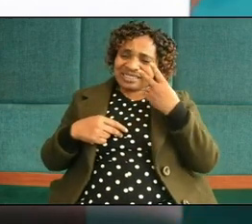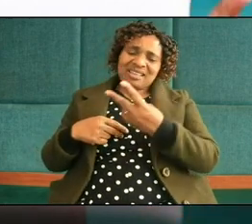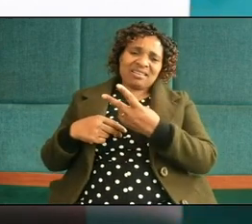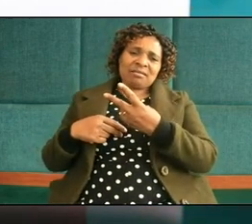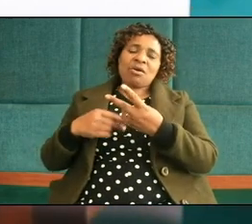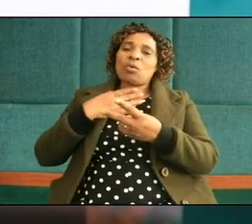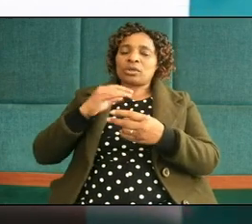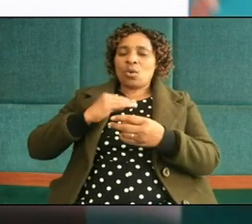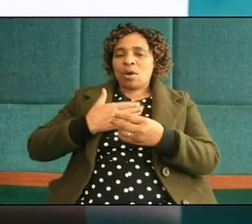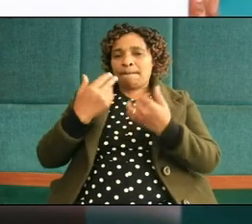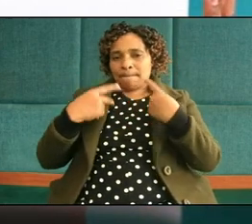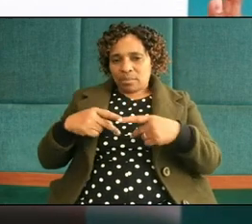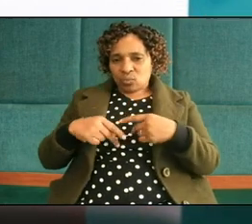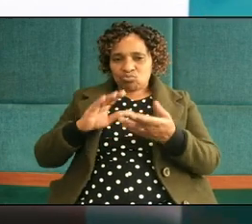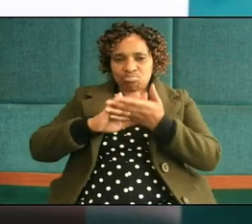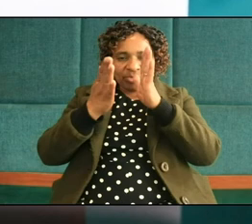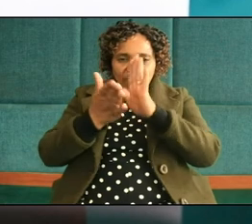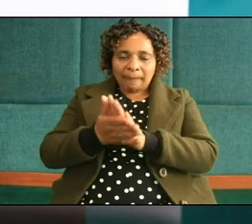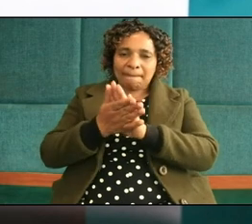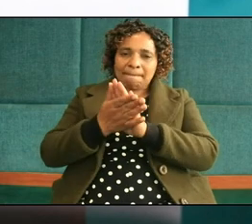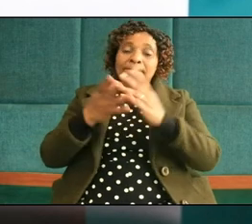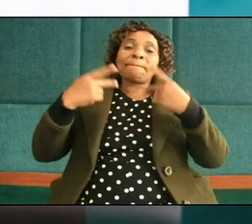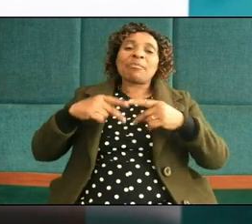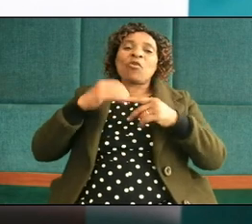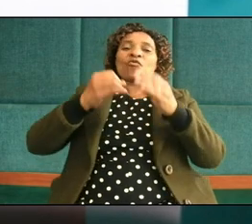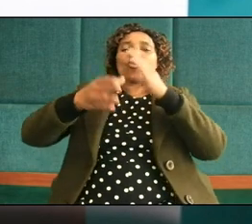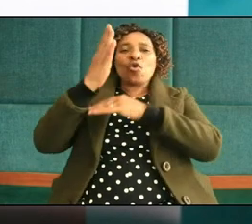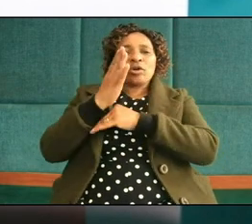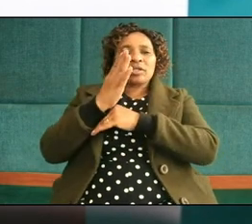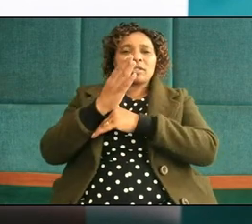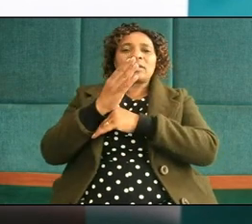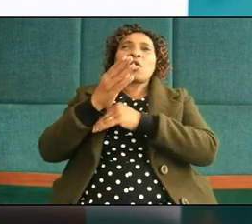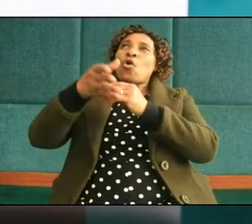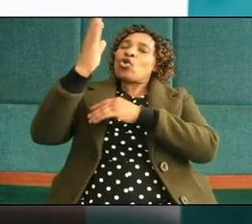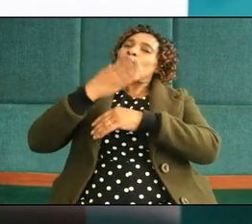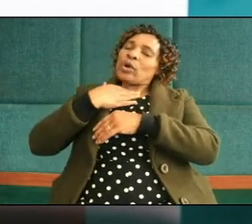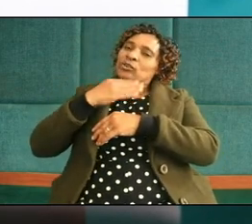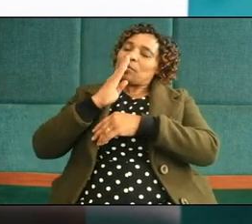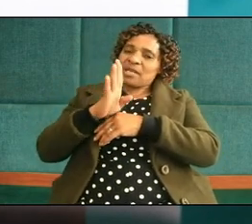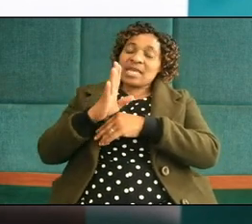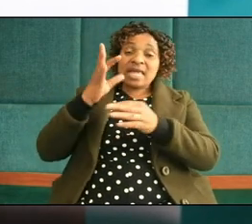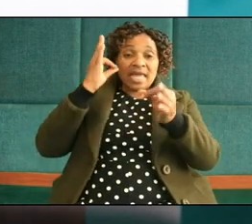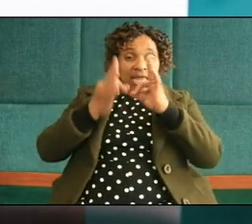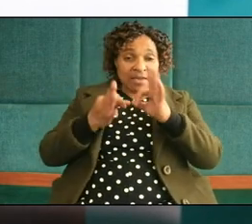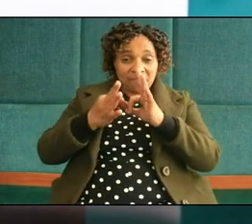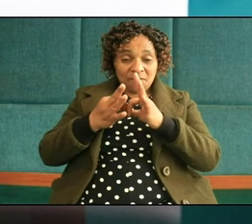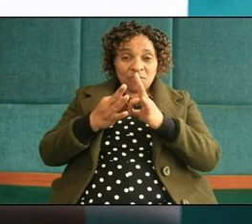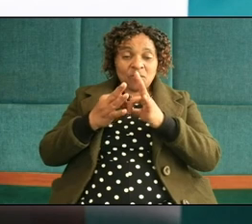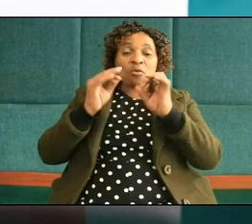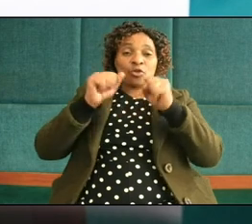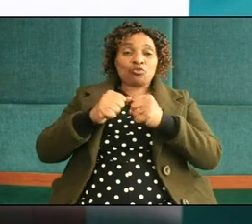want our children to become people God wants them to be but if we do not prepare them